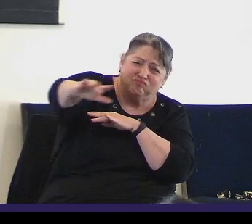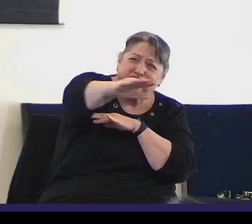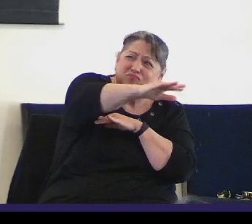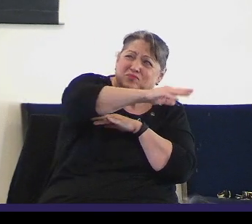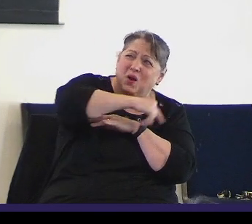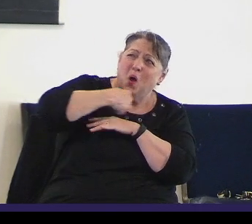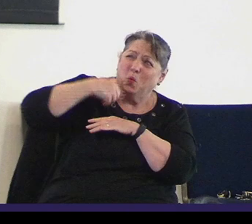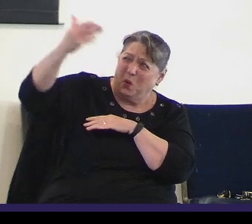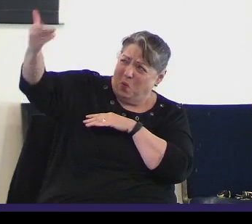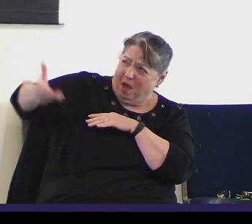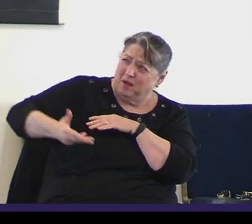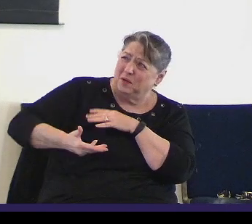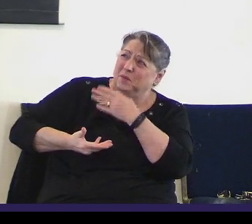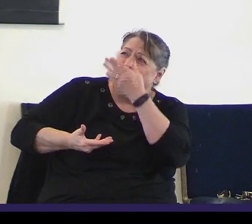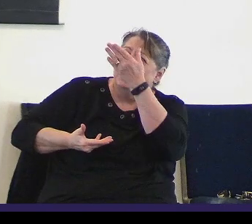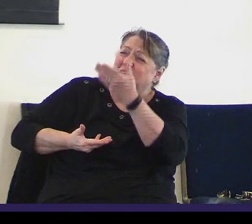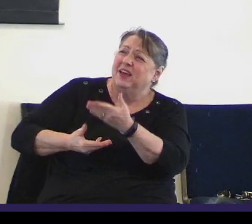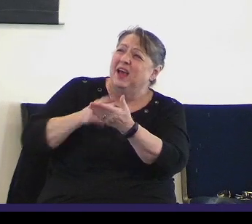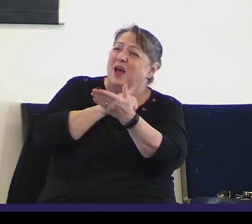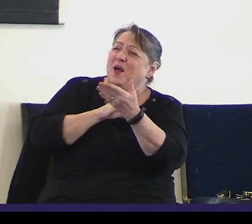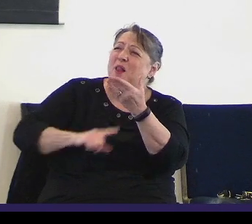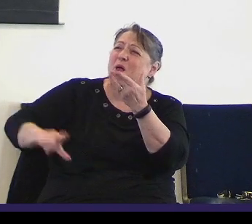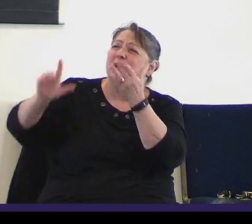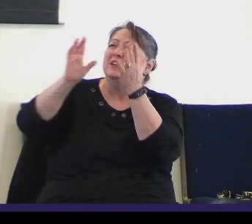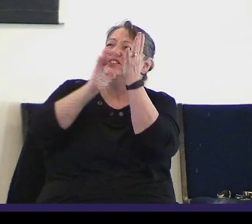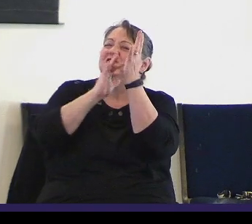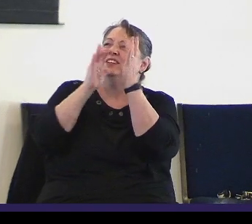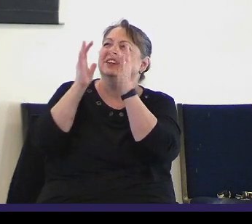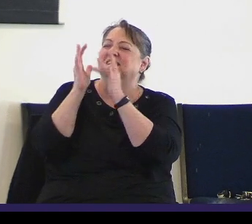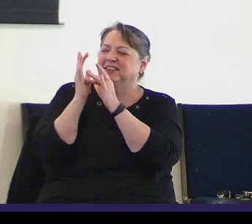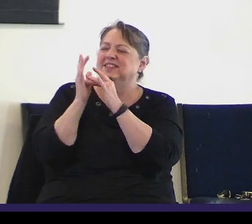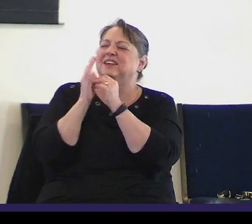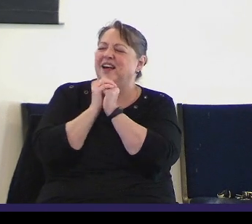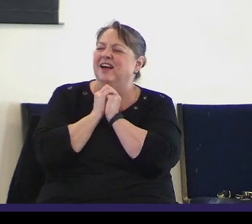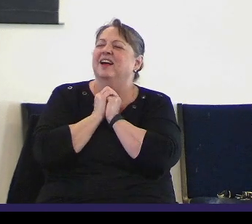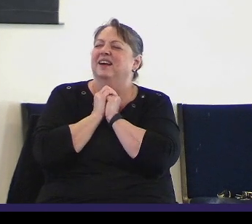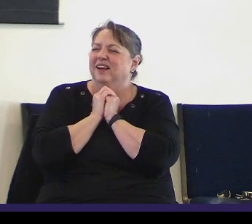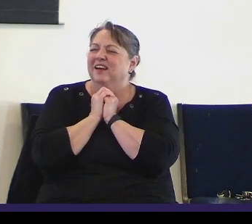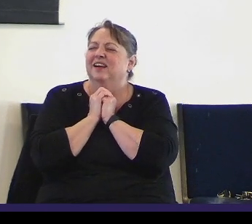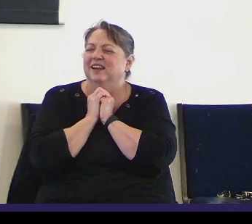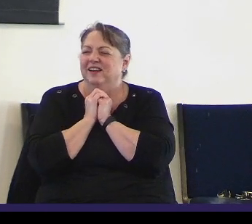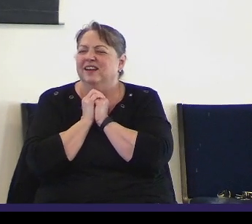We welcome you here, Lord Jesus.